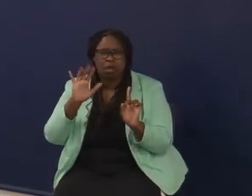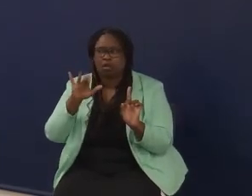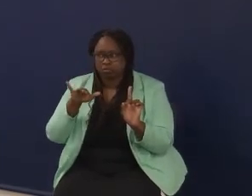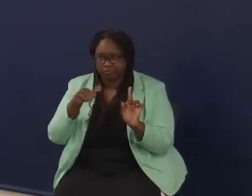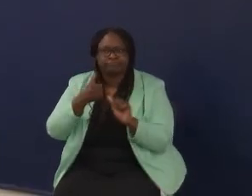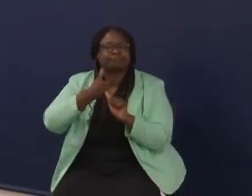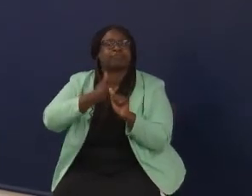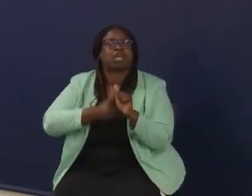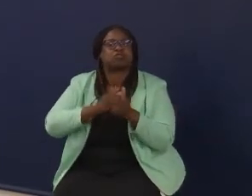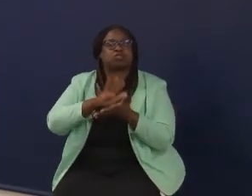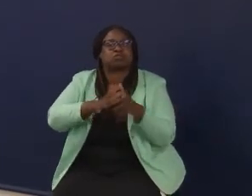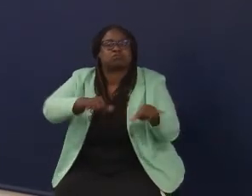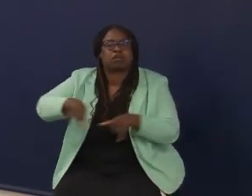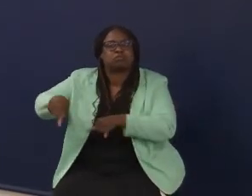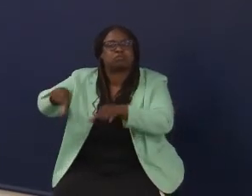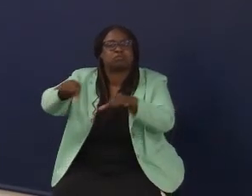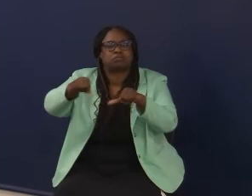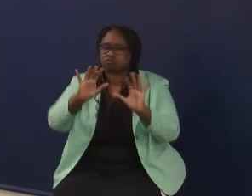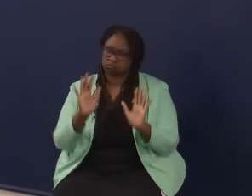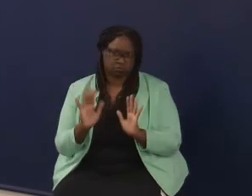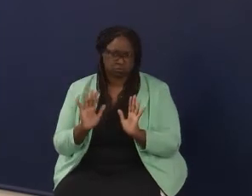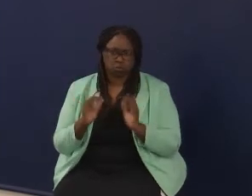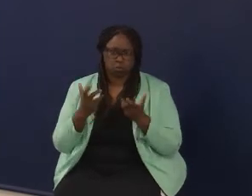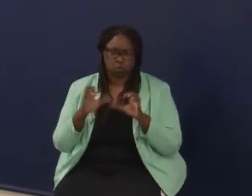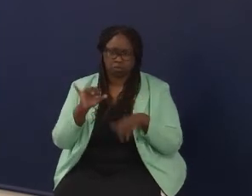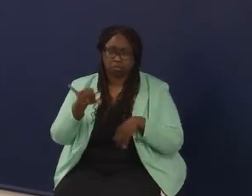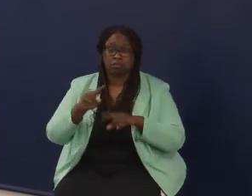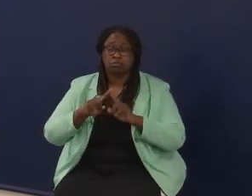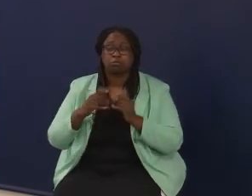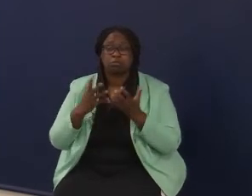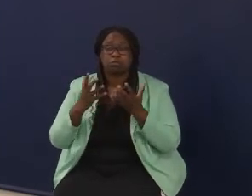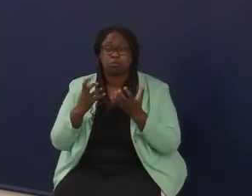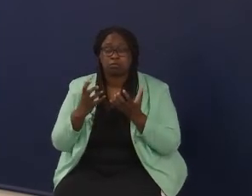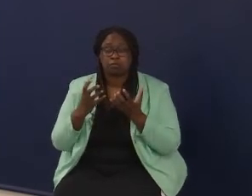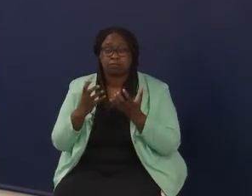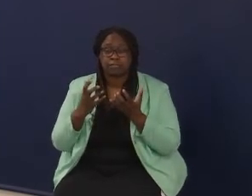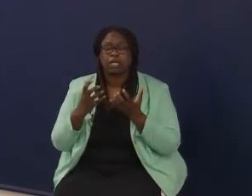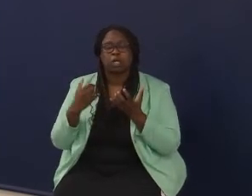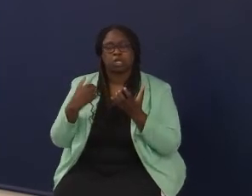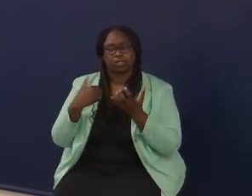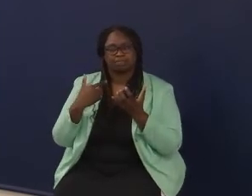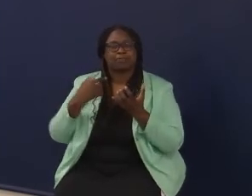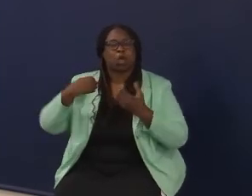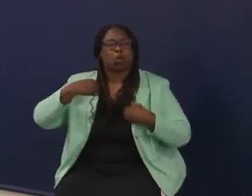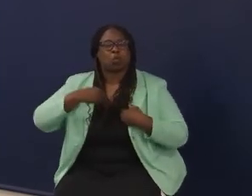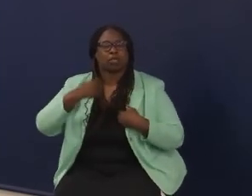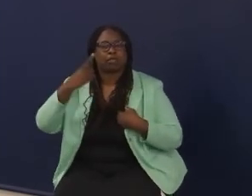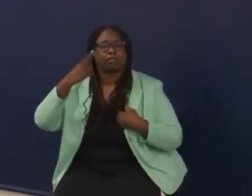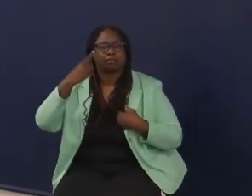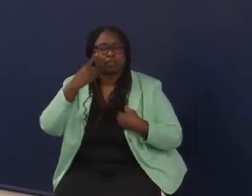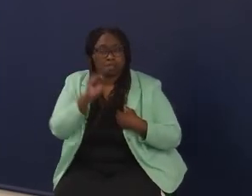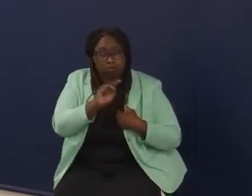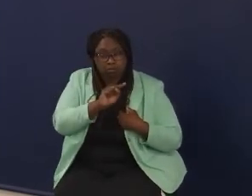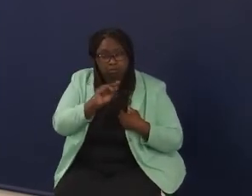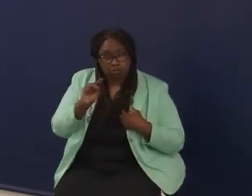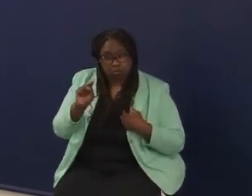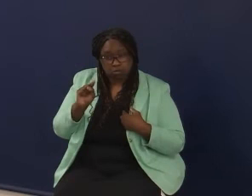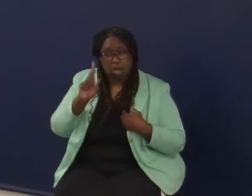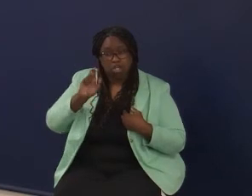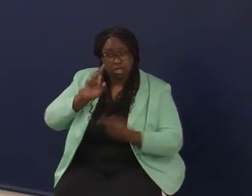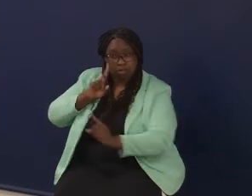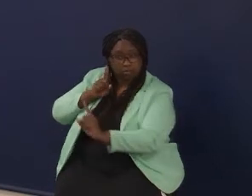school district is. No, that's not what we want. What we want is this is what we consider to be an ultimate thing for you all to be